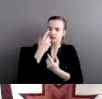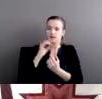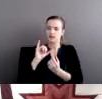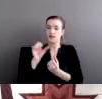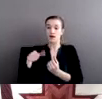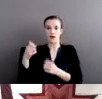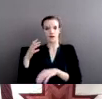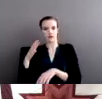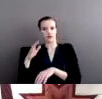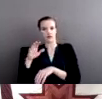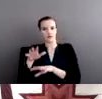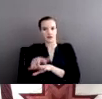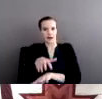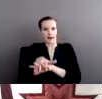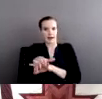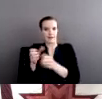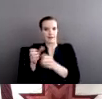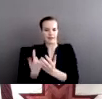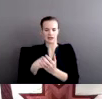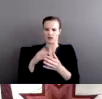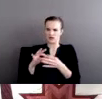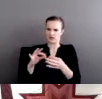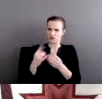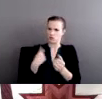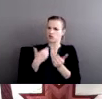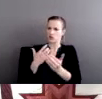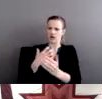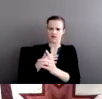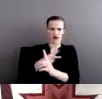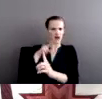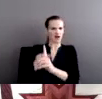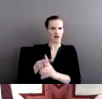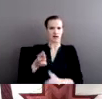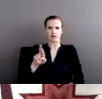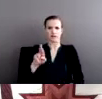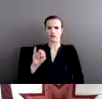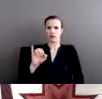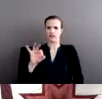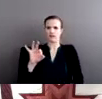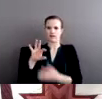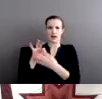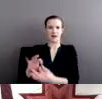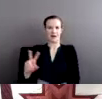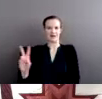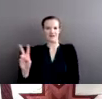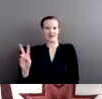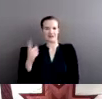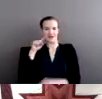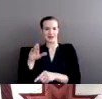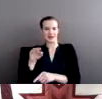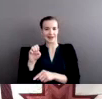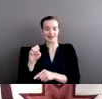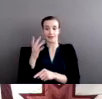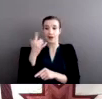we should file a brief about victims in this case. Because sort of the victim fell off the page a little bit as the case